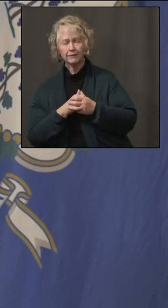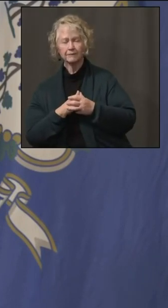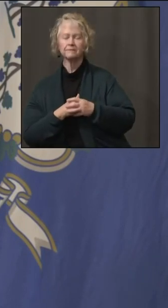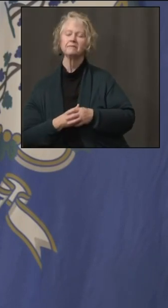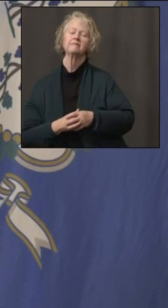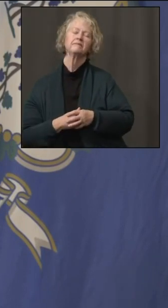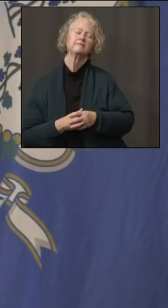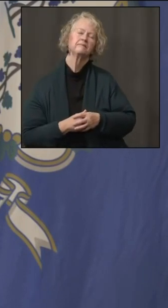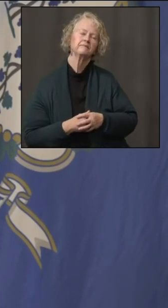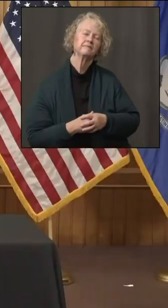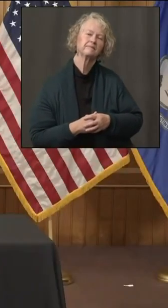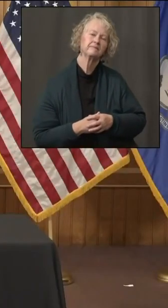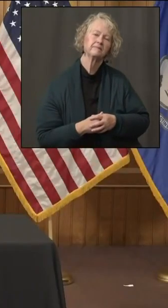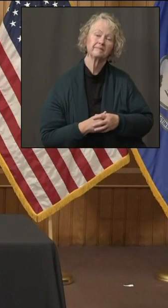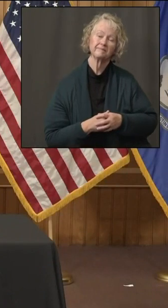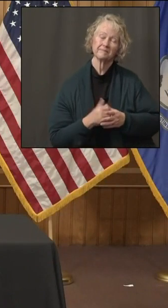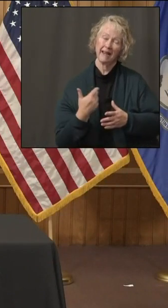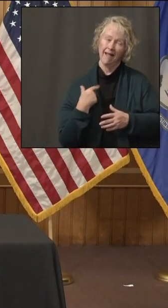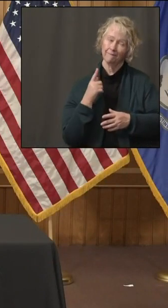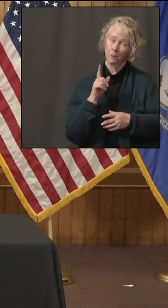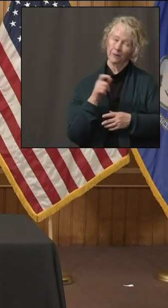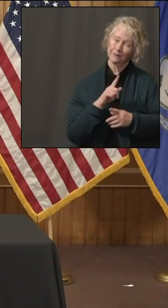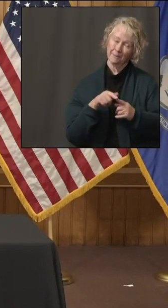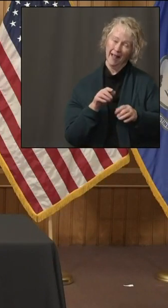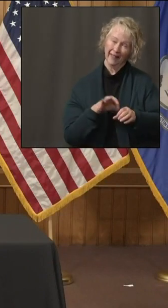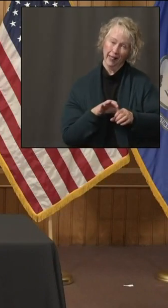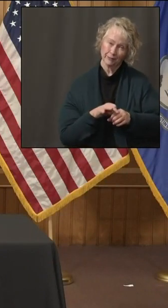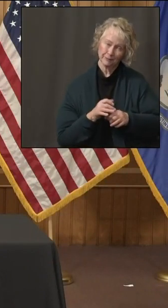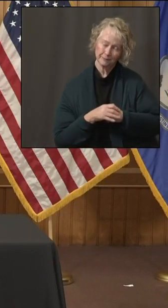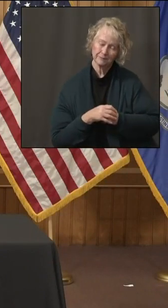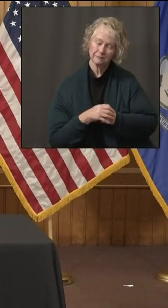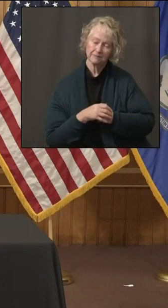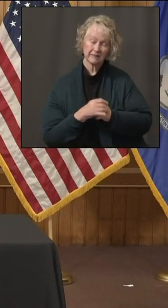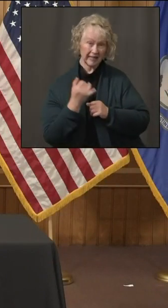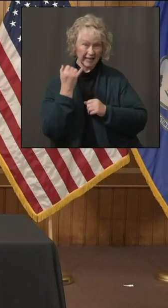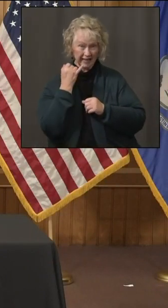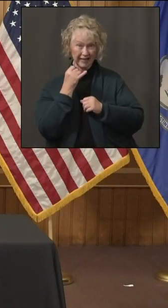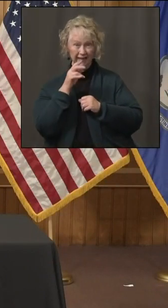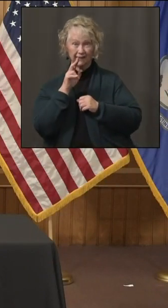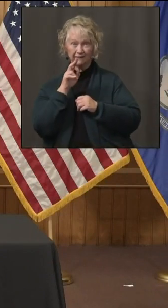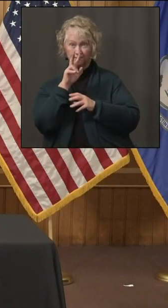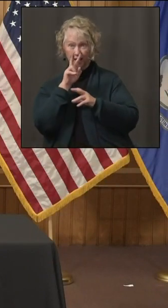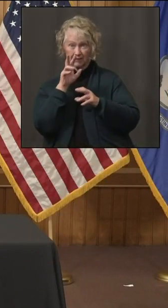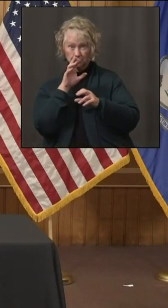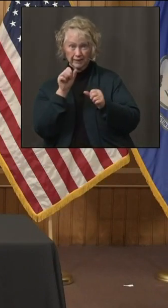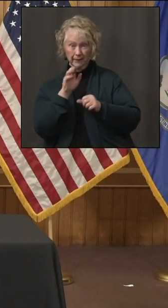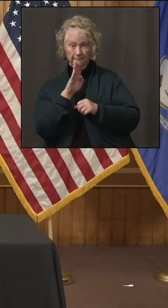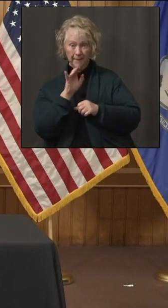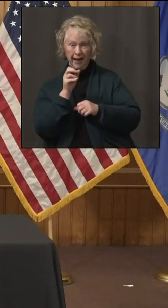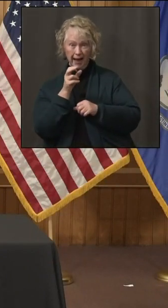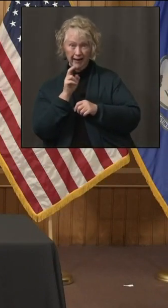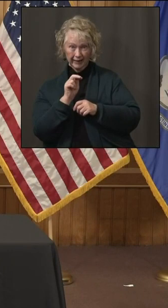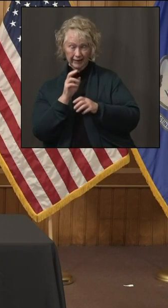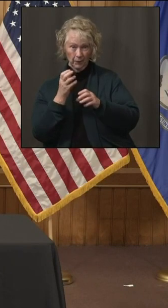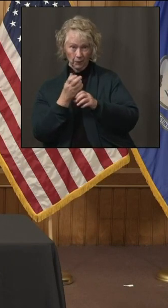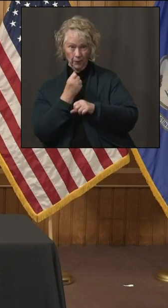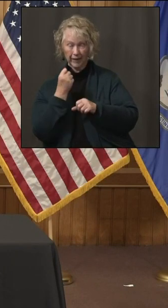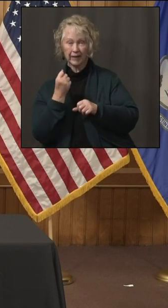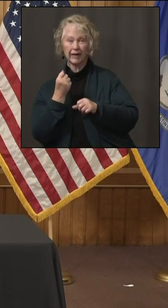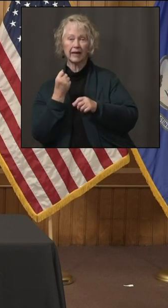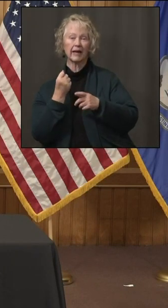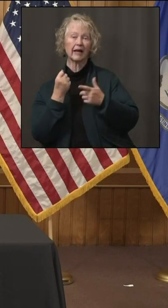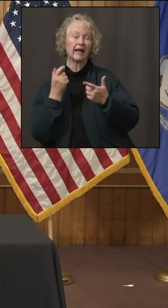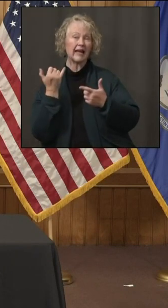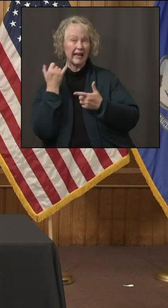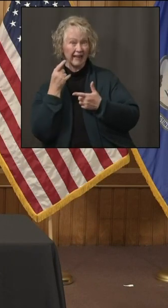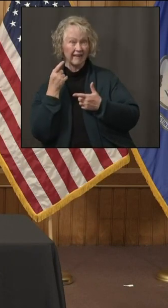And then I actually have an election question for you. If Vice President Biden wins and asks you to serve federally in any capacity,